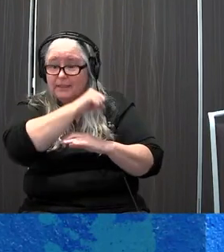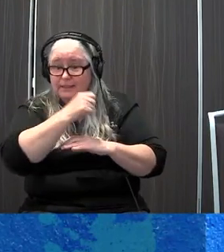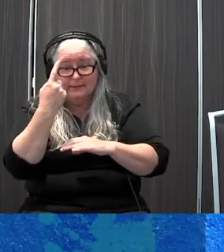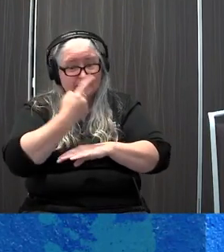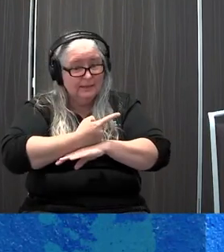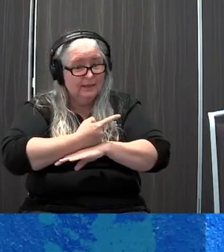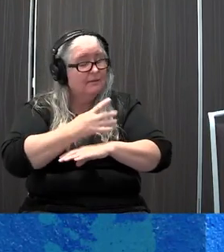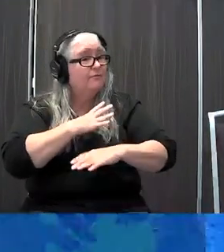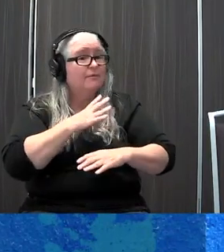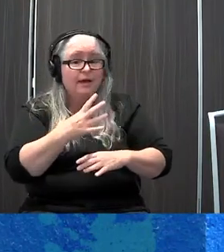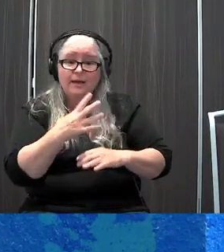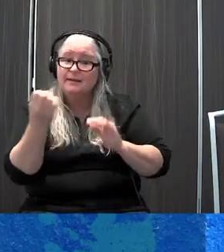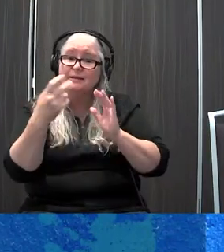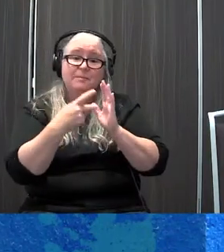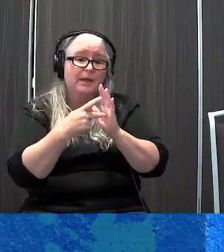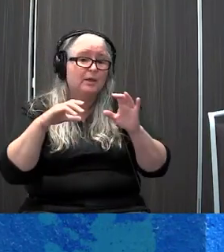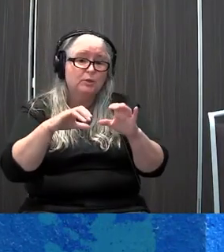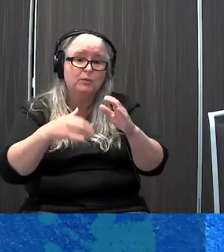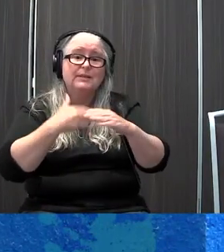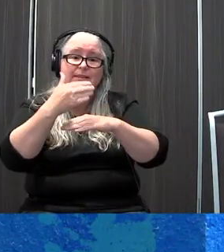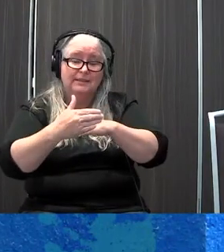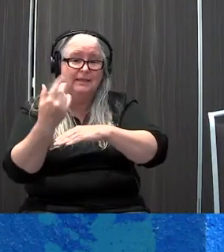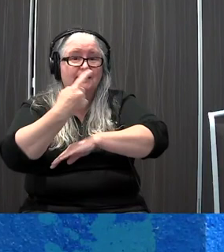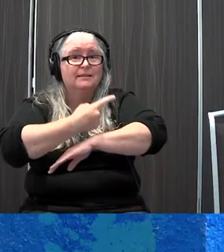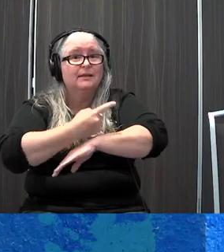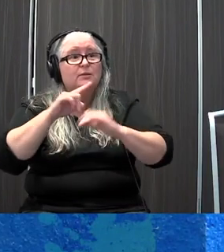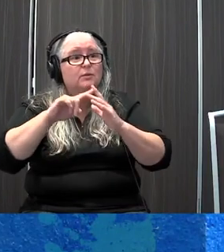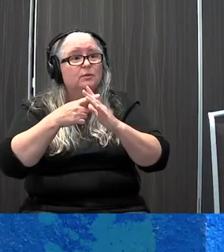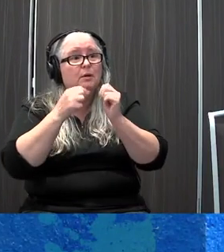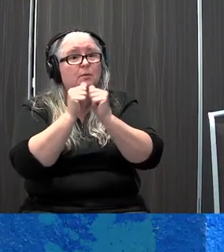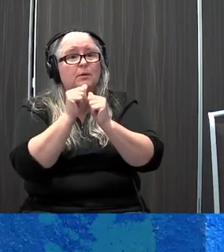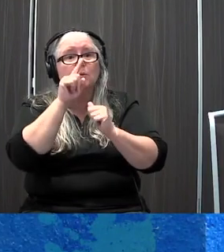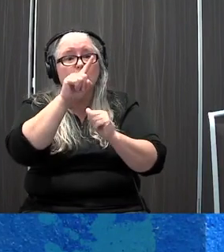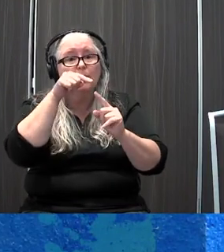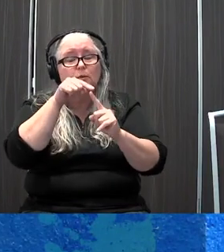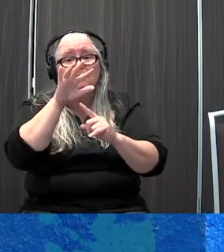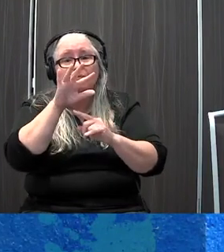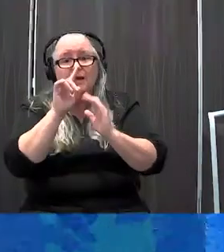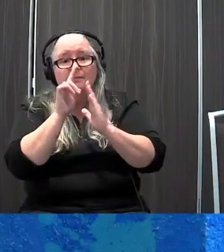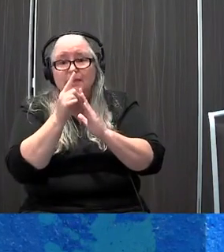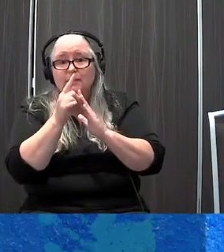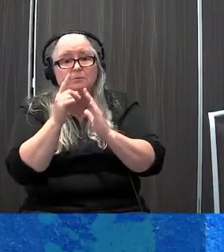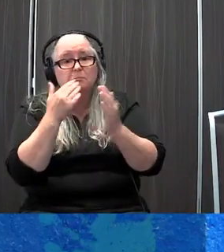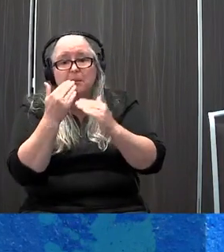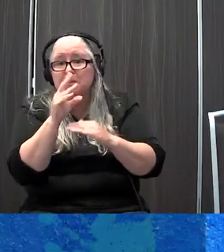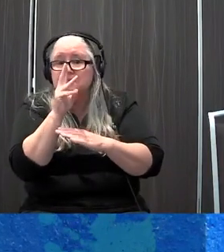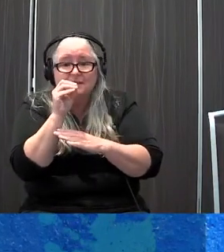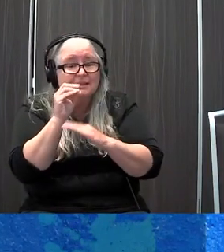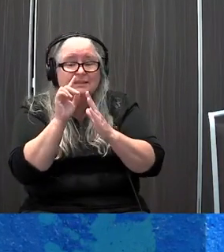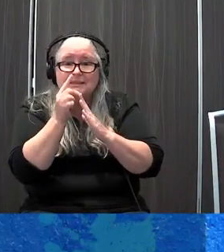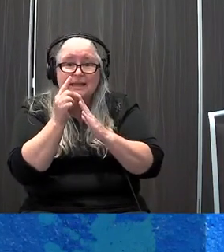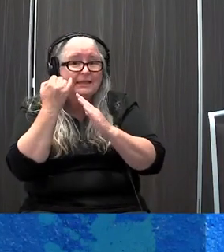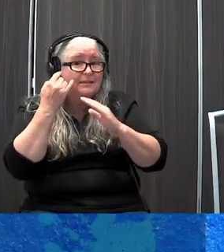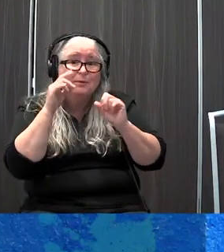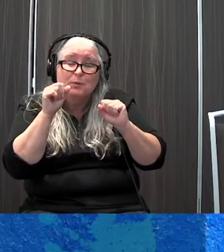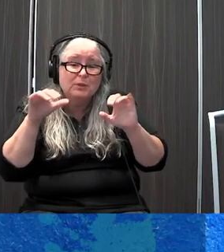Come back and do it the next day. Start with one to five minutes a day. I mean, honestly, we tell people to start with 60 seconds. So if you can just 60